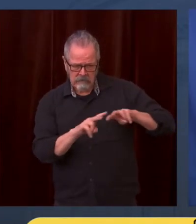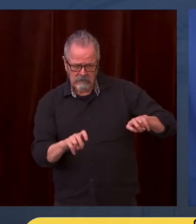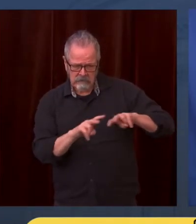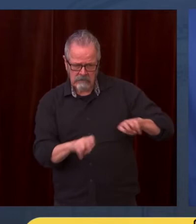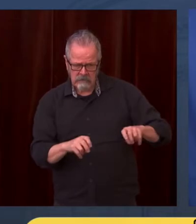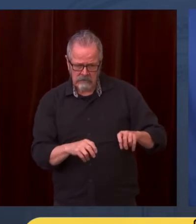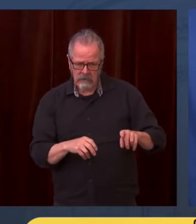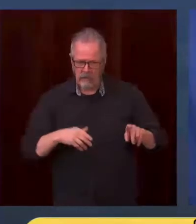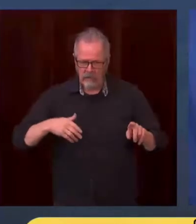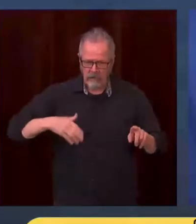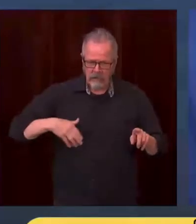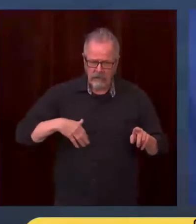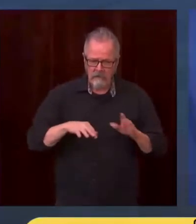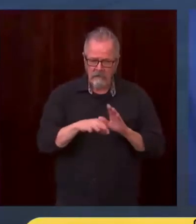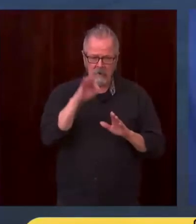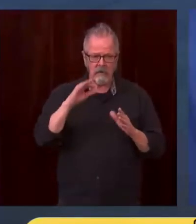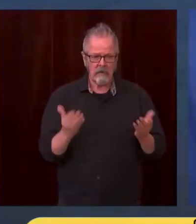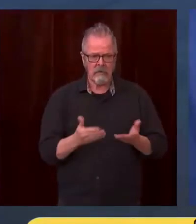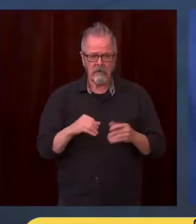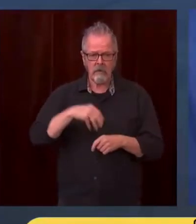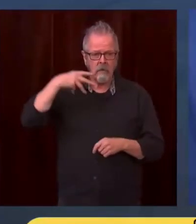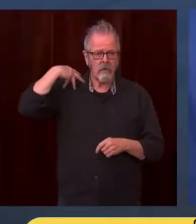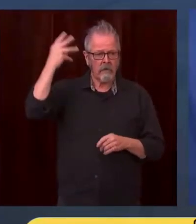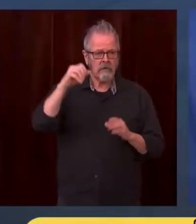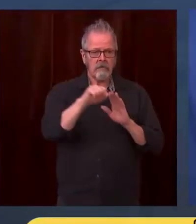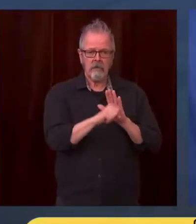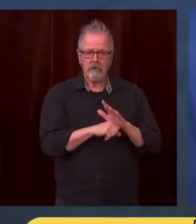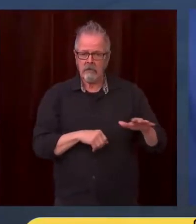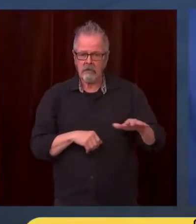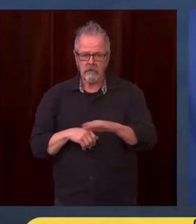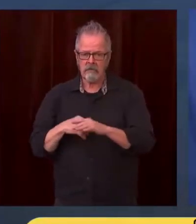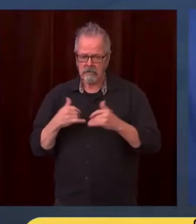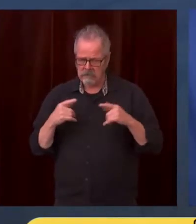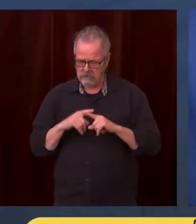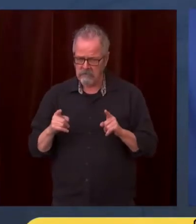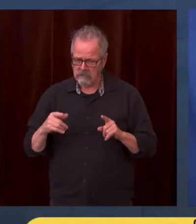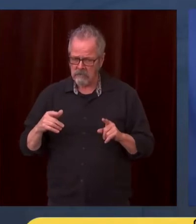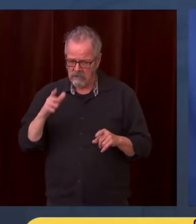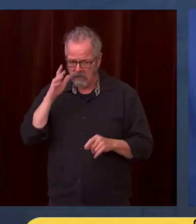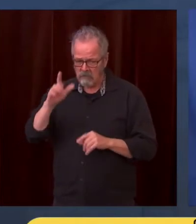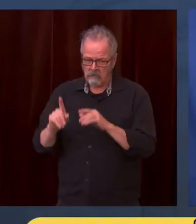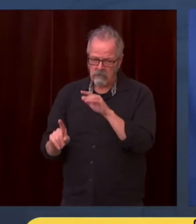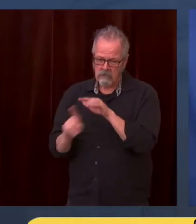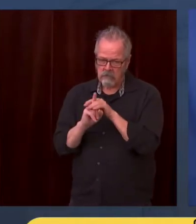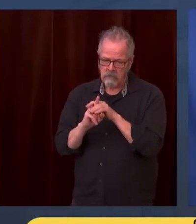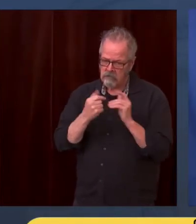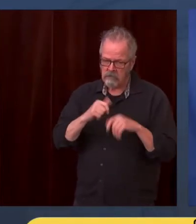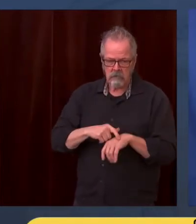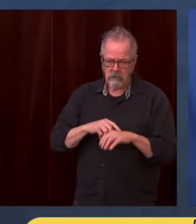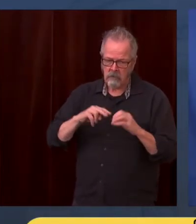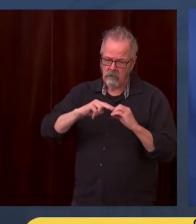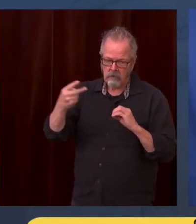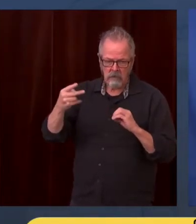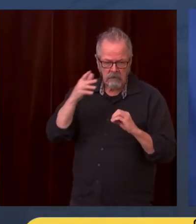We have one of the best sequencing and surveillance systems. We're like sixth in the nation as far as the percentage of our cases that